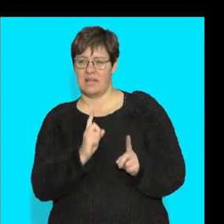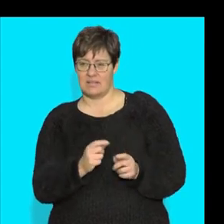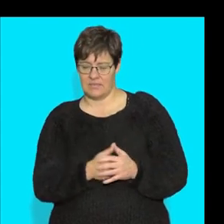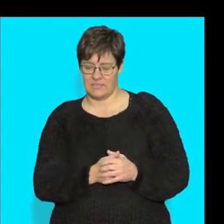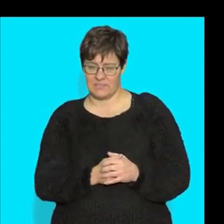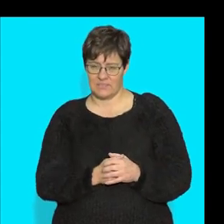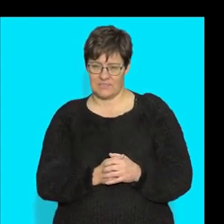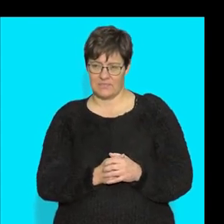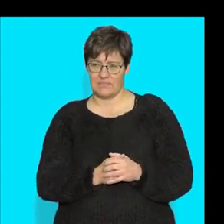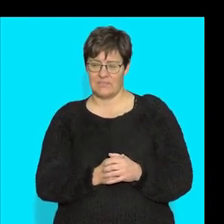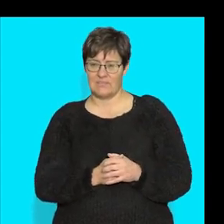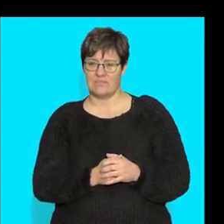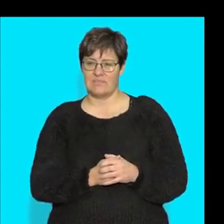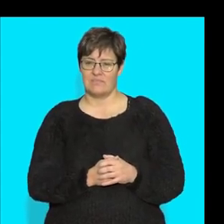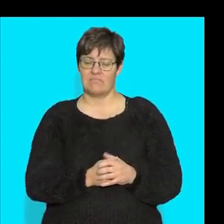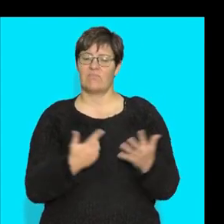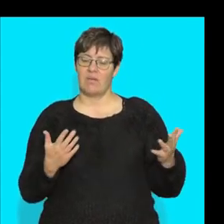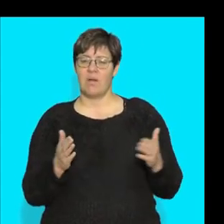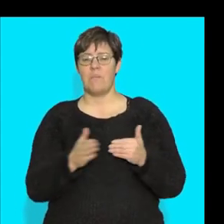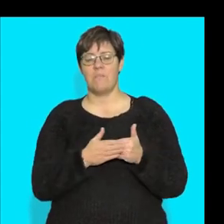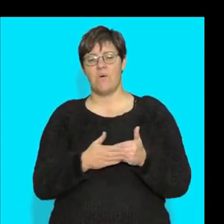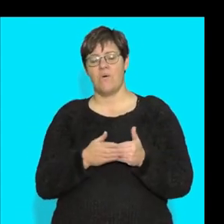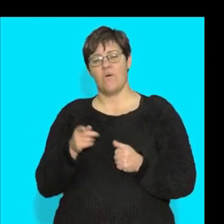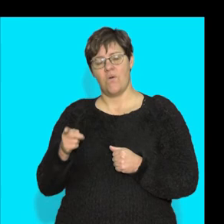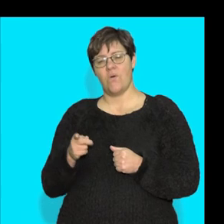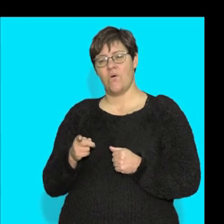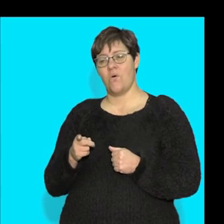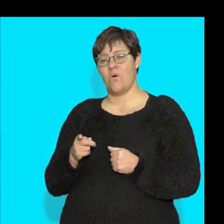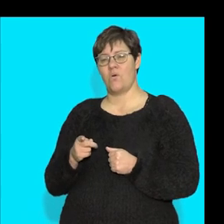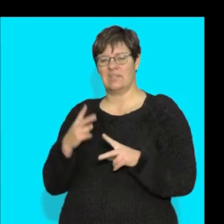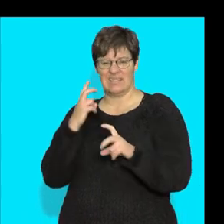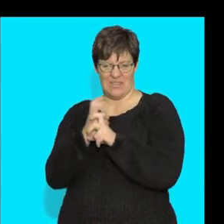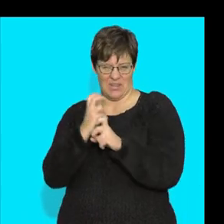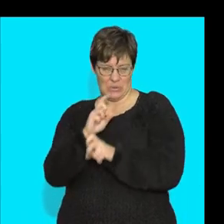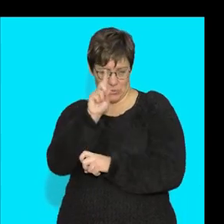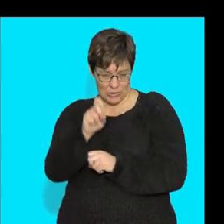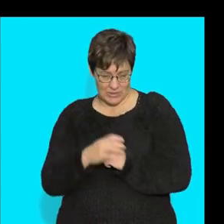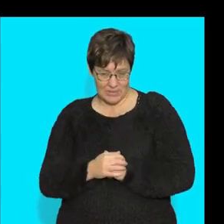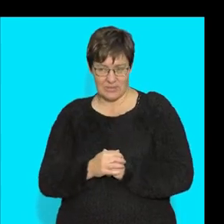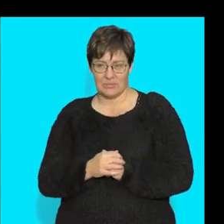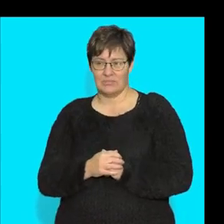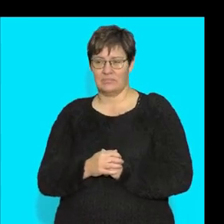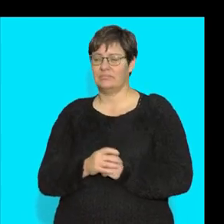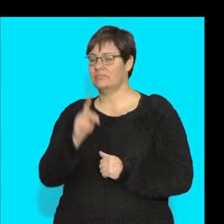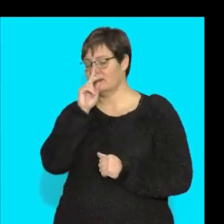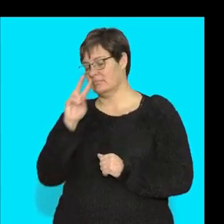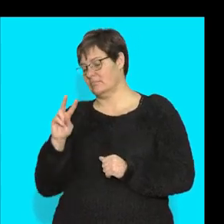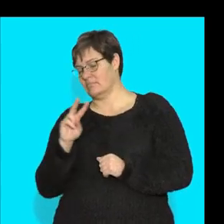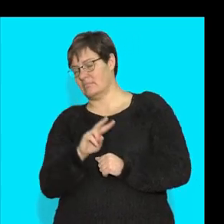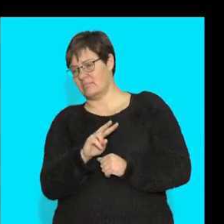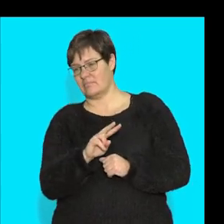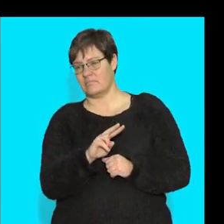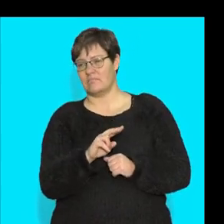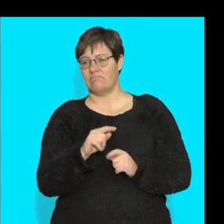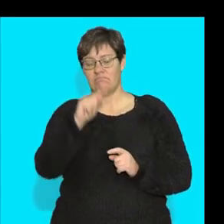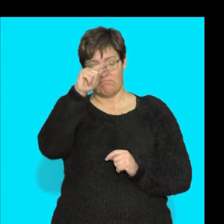let's go into a slightly more challenging question it says study the diagrams below